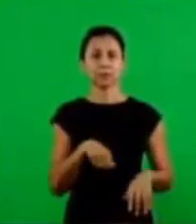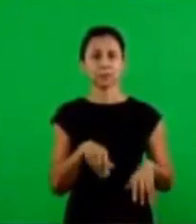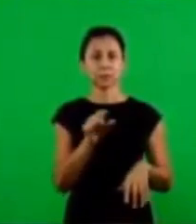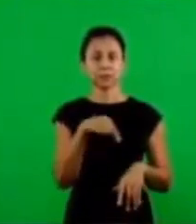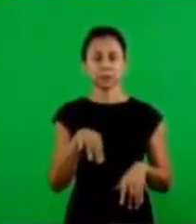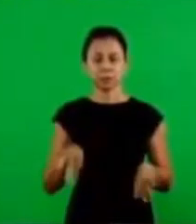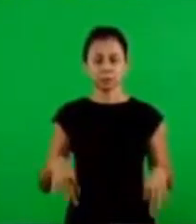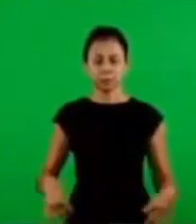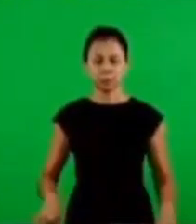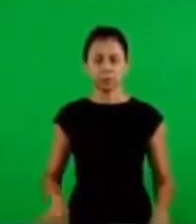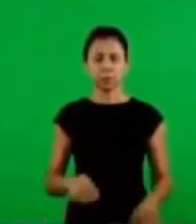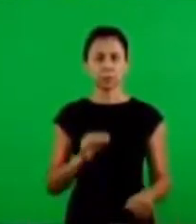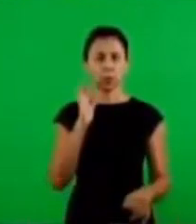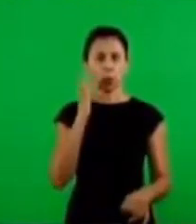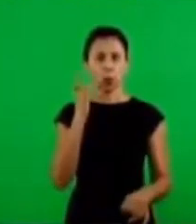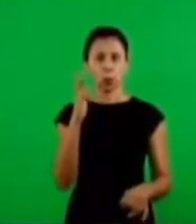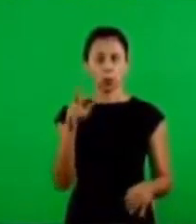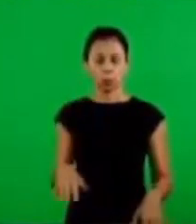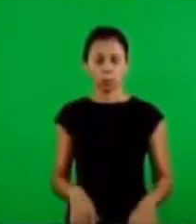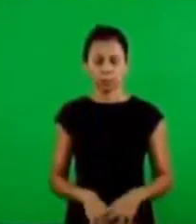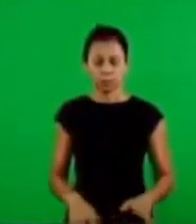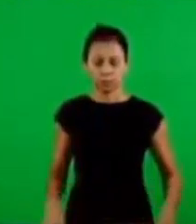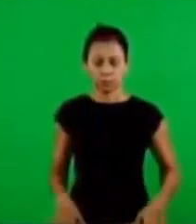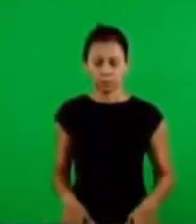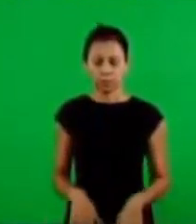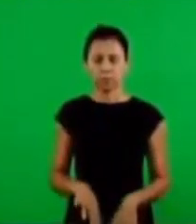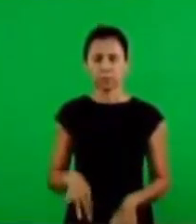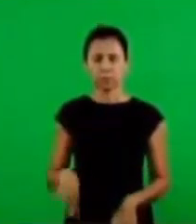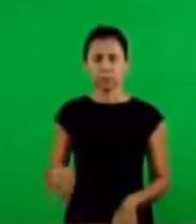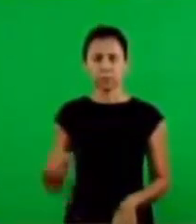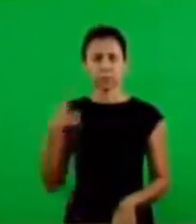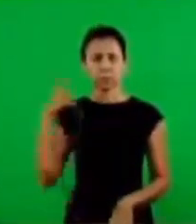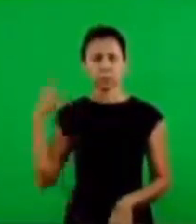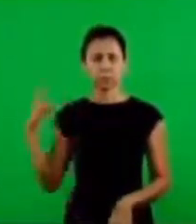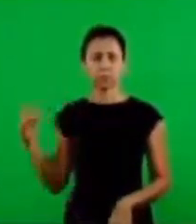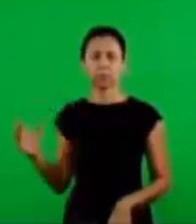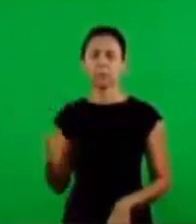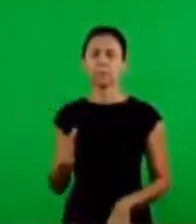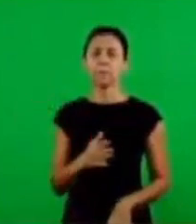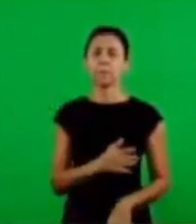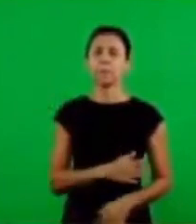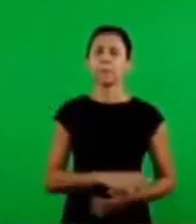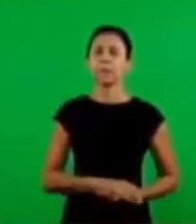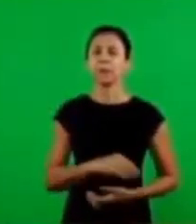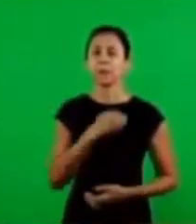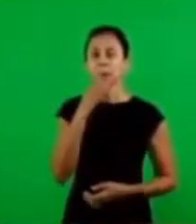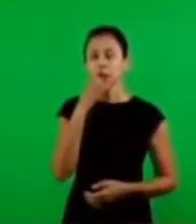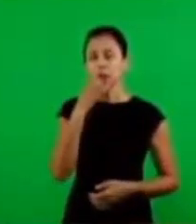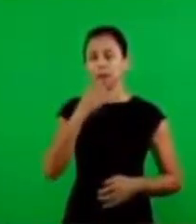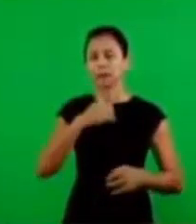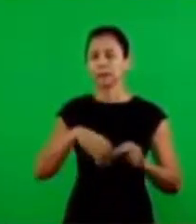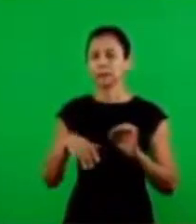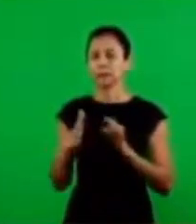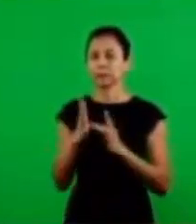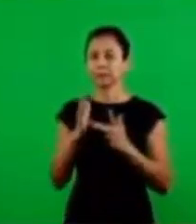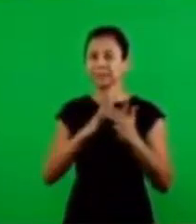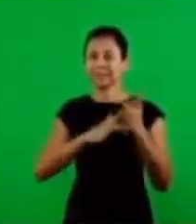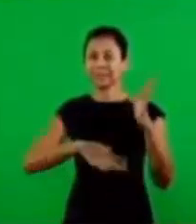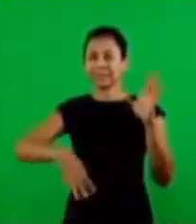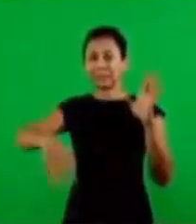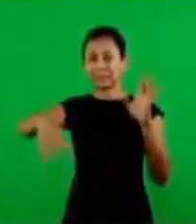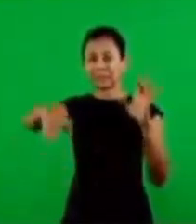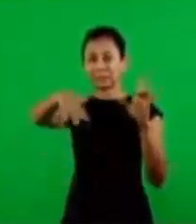why that's are the cynics made of gold that is his flesh